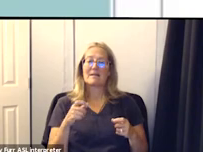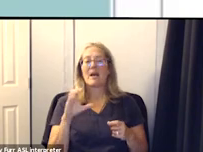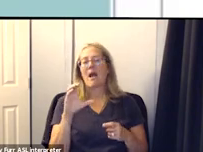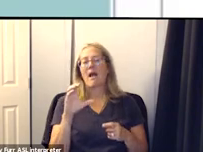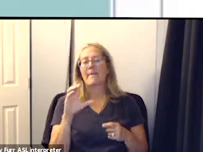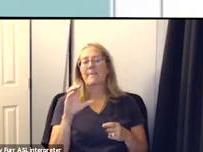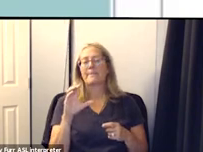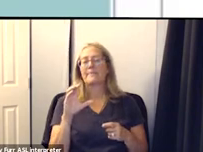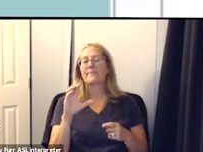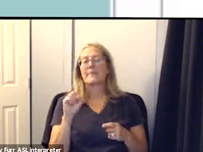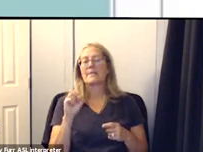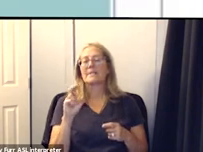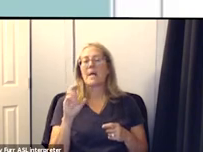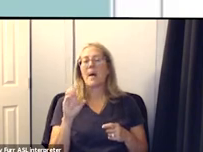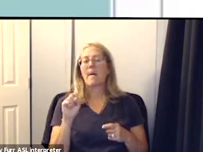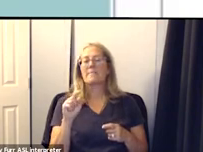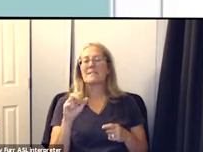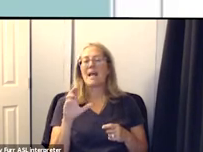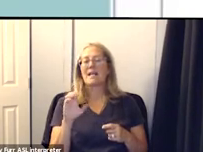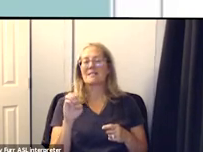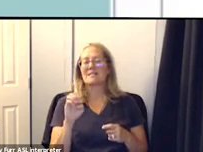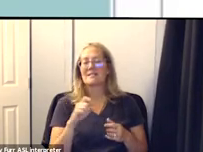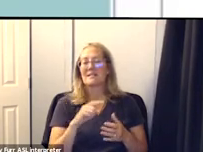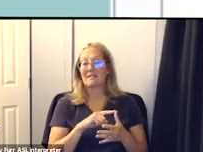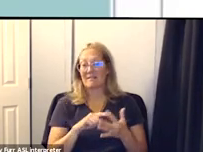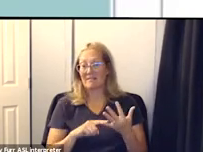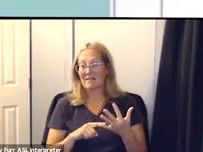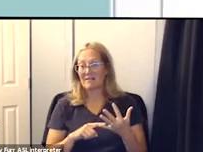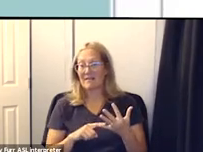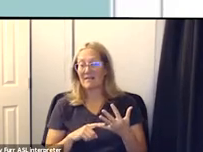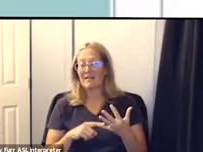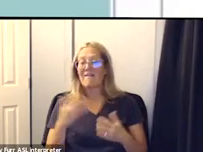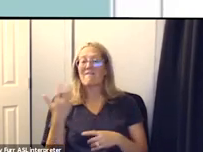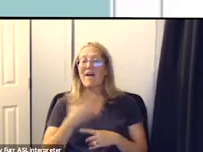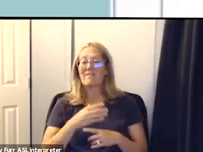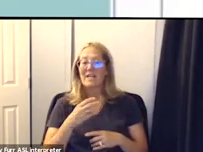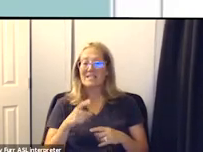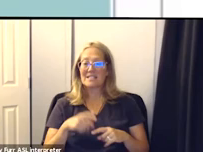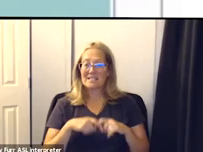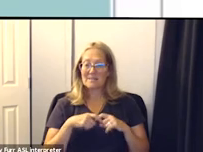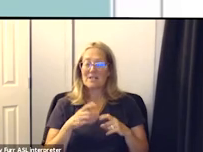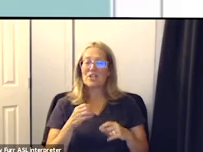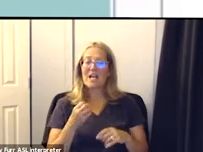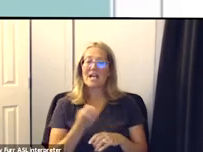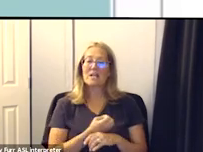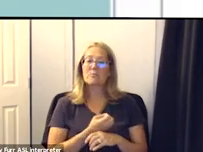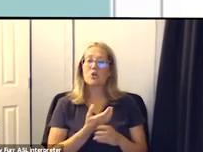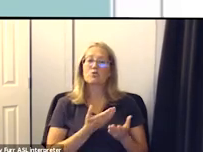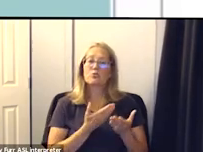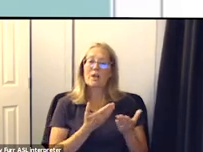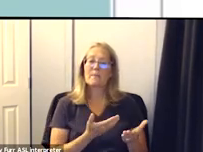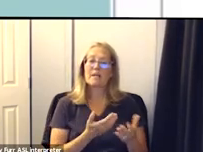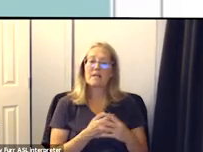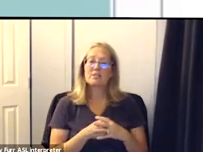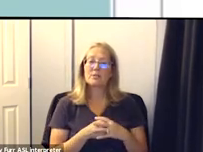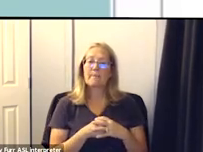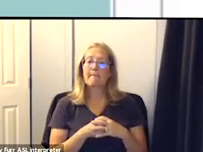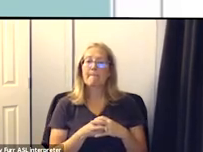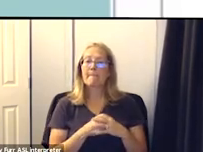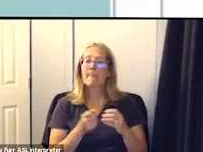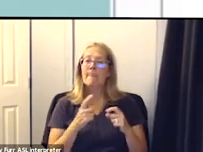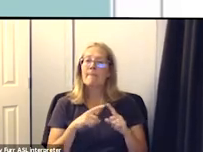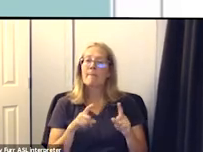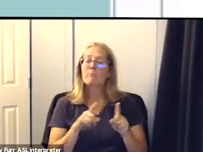and therefore has the five-day off-campus suspension and the recommendation for expulsion but